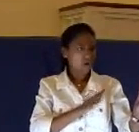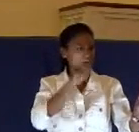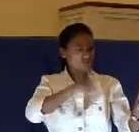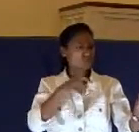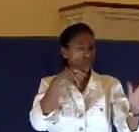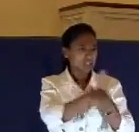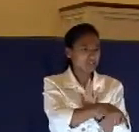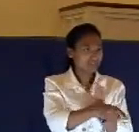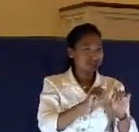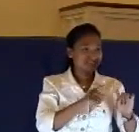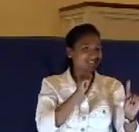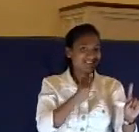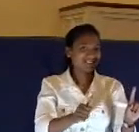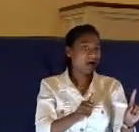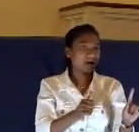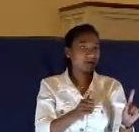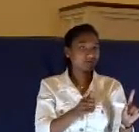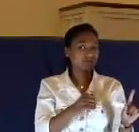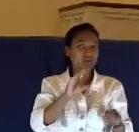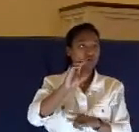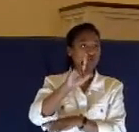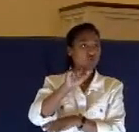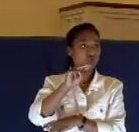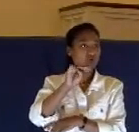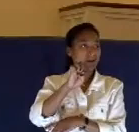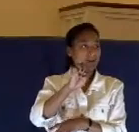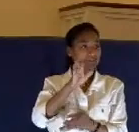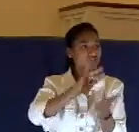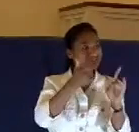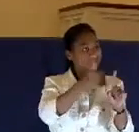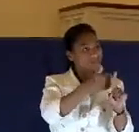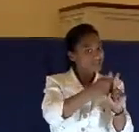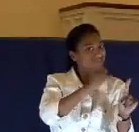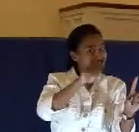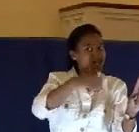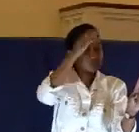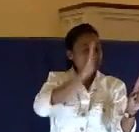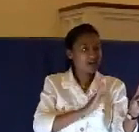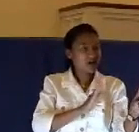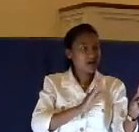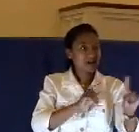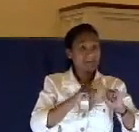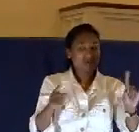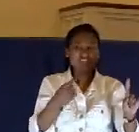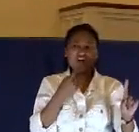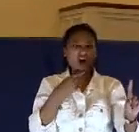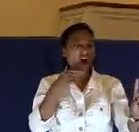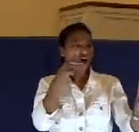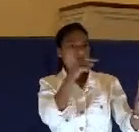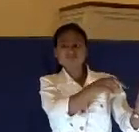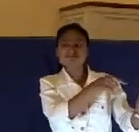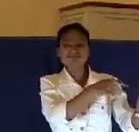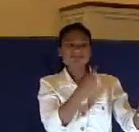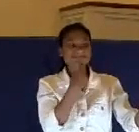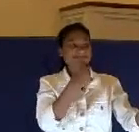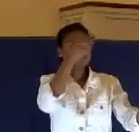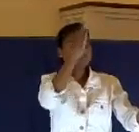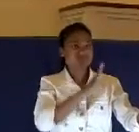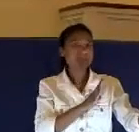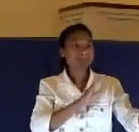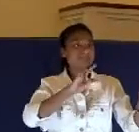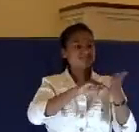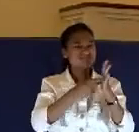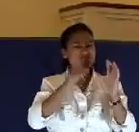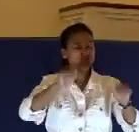It wasn't a crime at all. But they had what they needed. If Jesus had just been silent, they probably wouldn't have been able to put him to